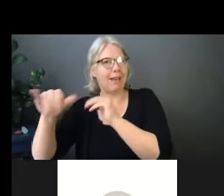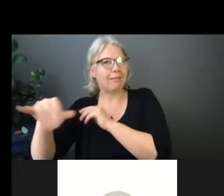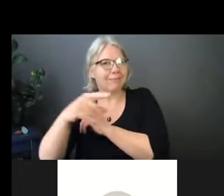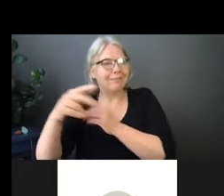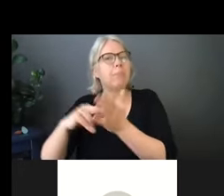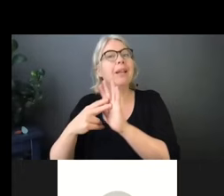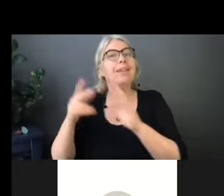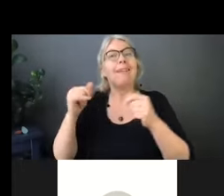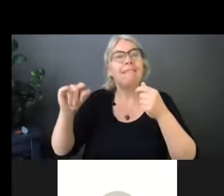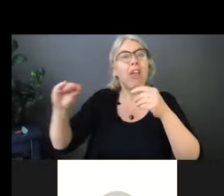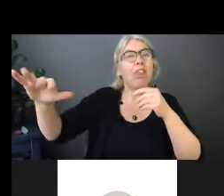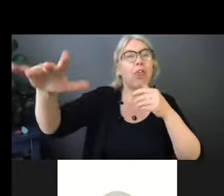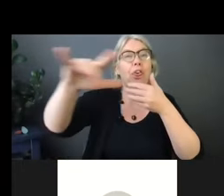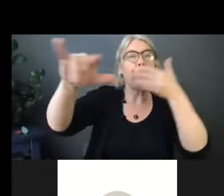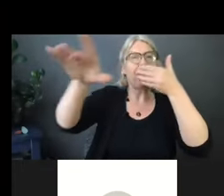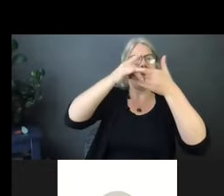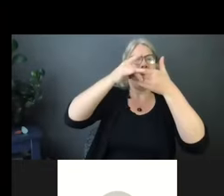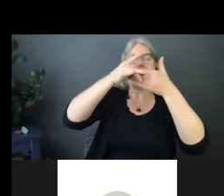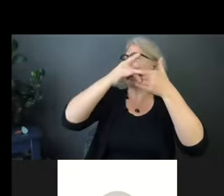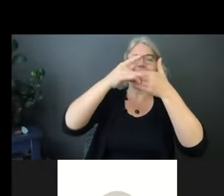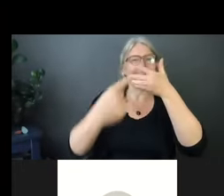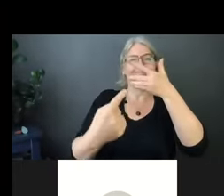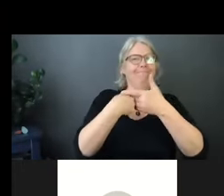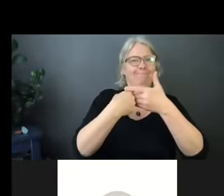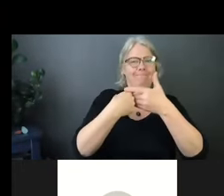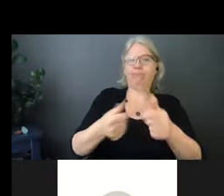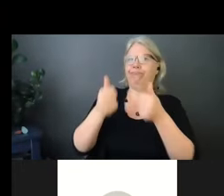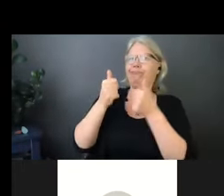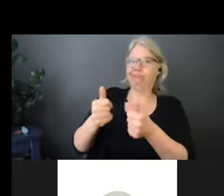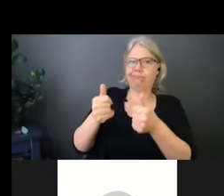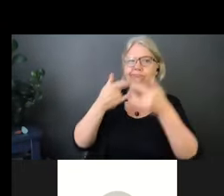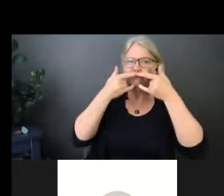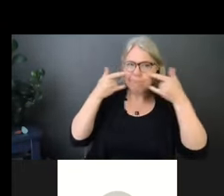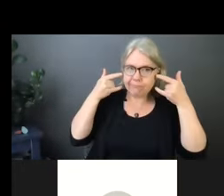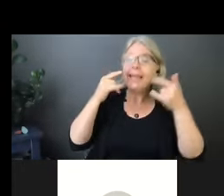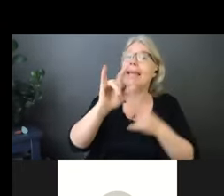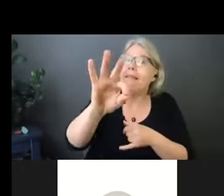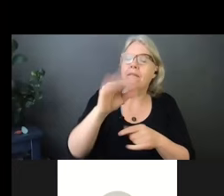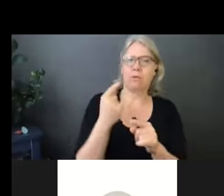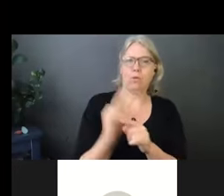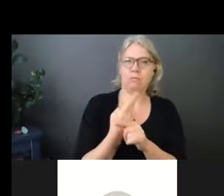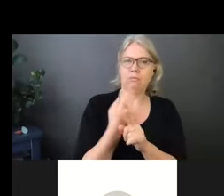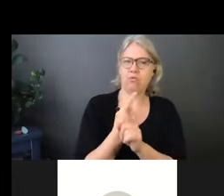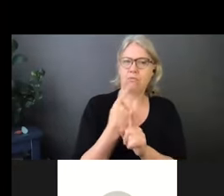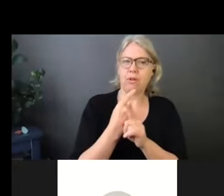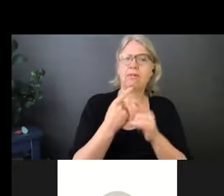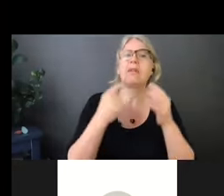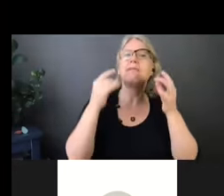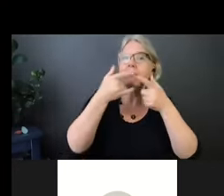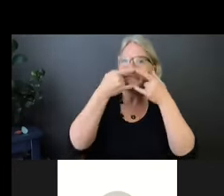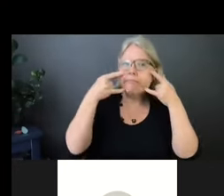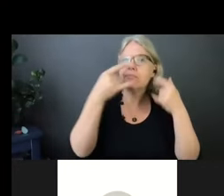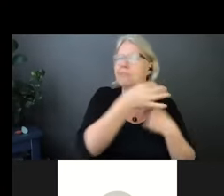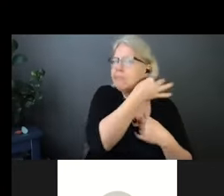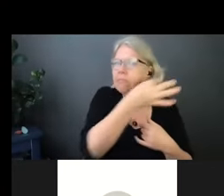not putting them on and taking them off properly and proper hand hygiene, they will protect us.